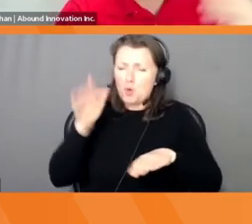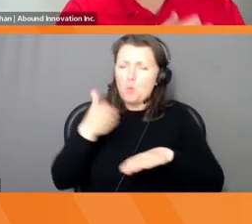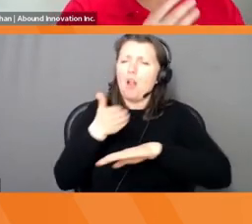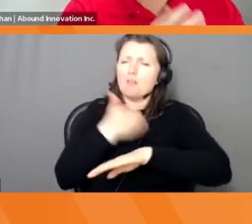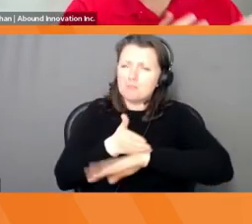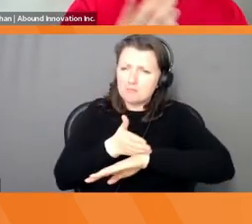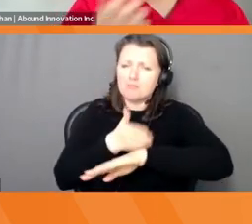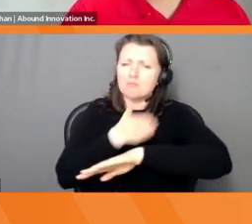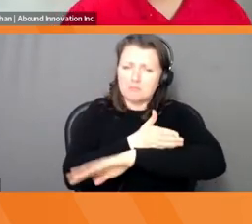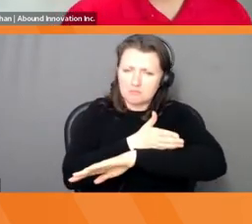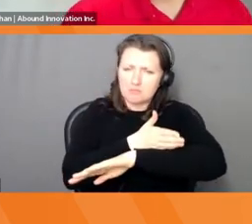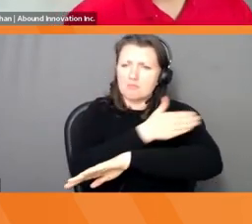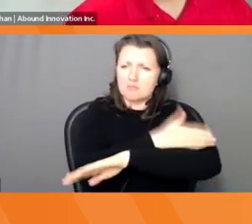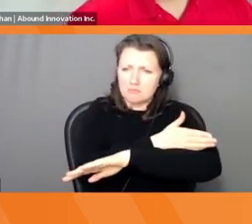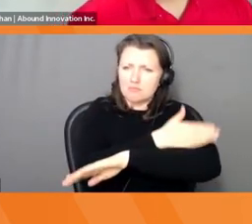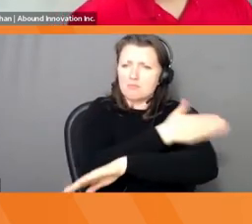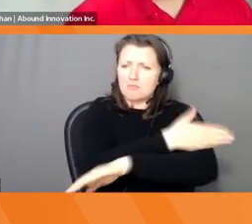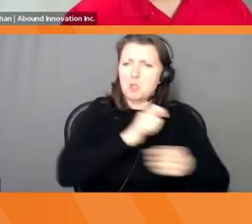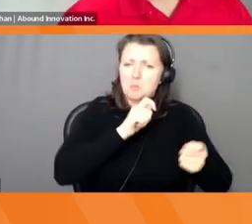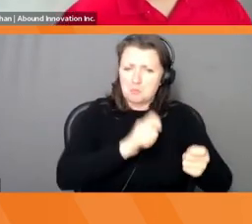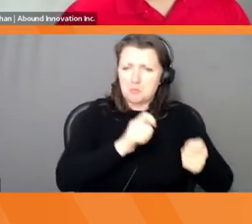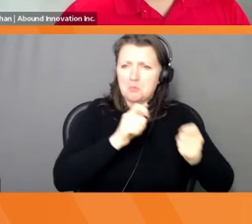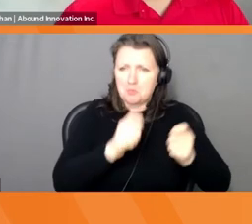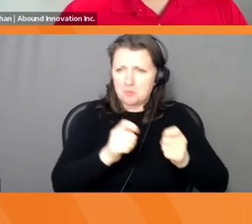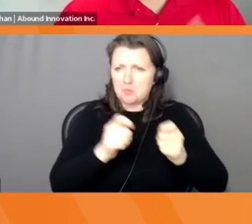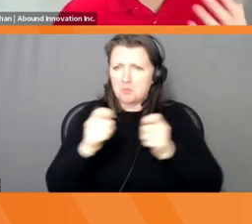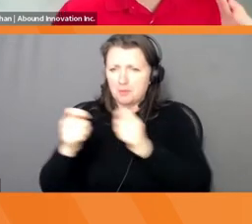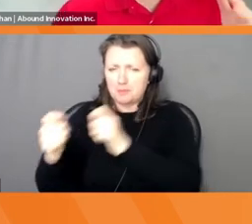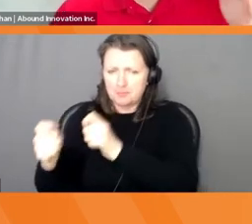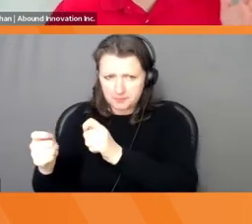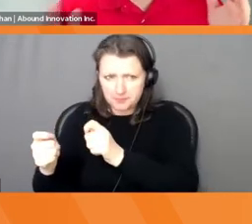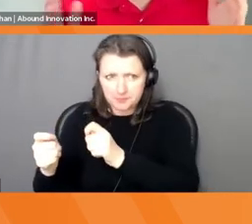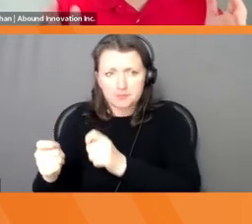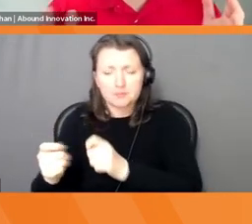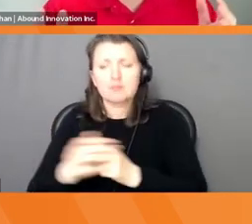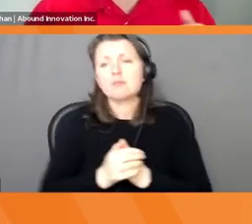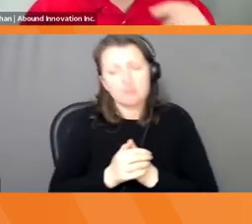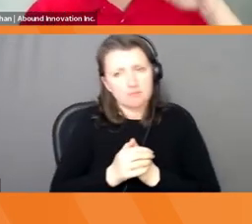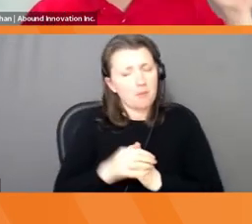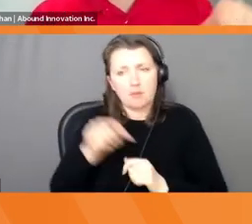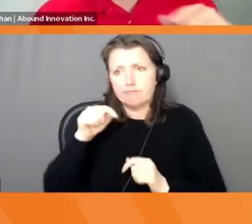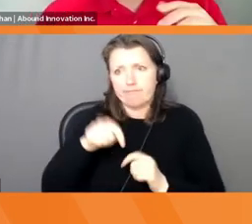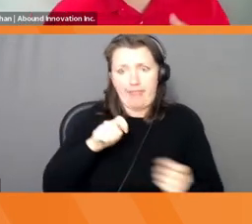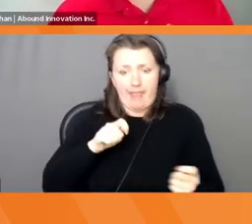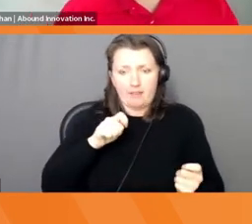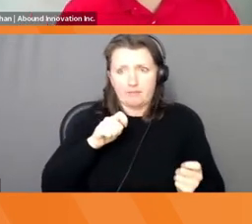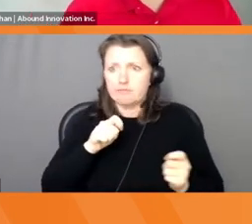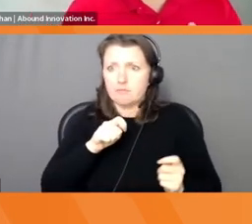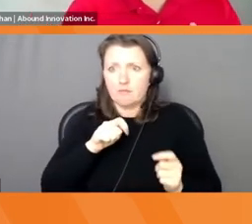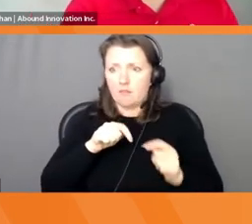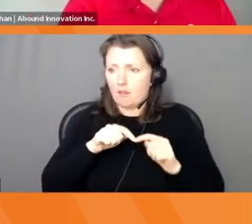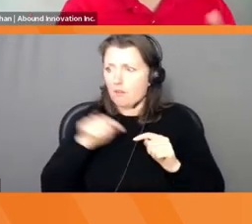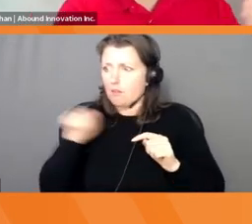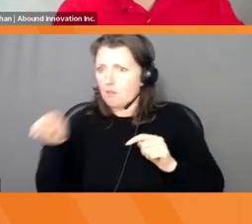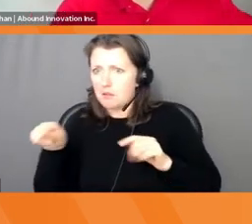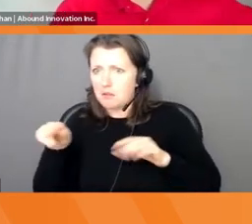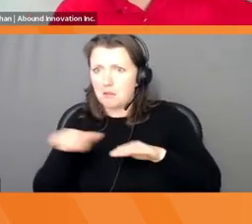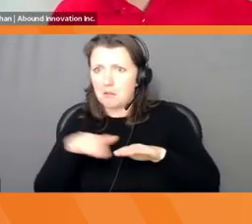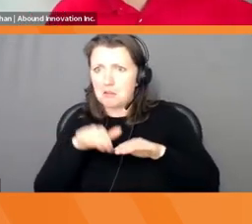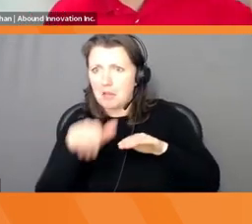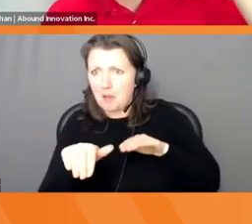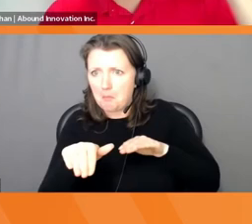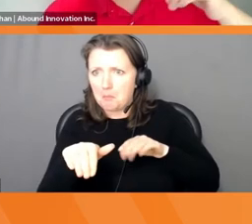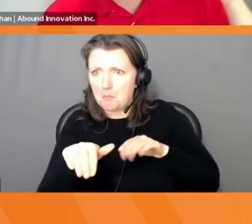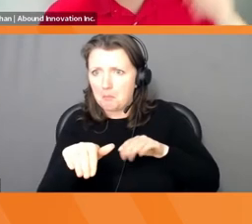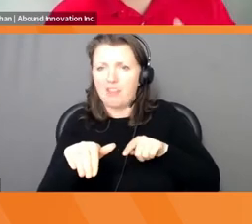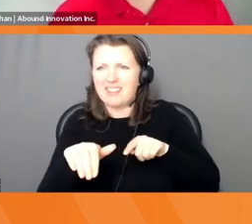going and testing and going from there. All right. And so iteration truly is the key here, you're going to go back and forth. And what you're really trying to do is